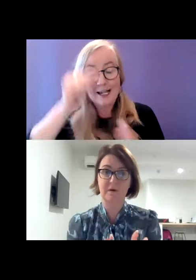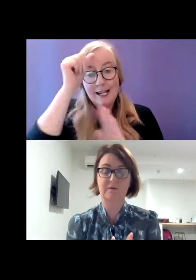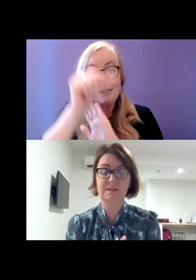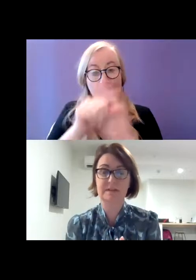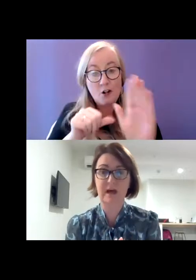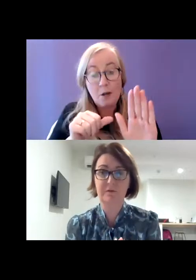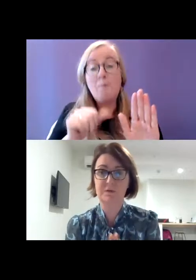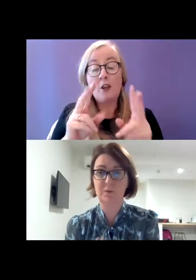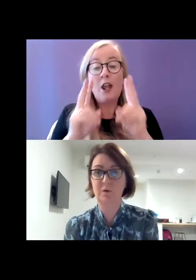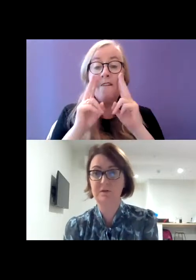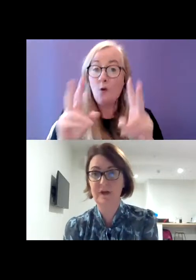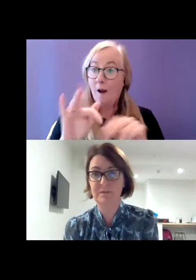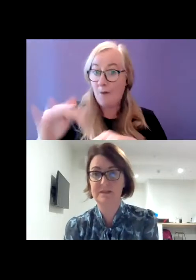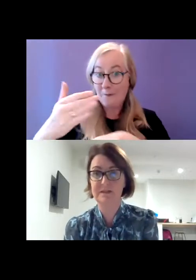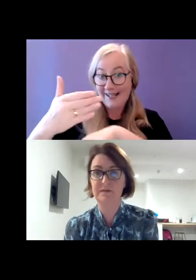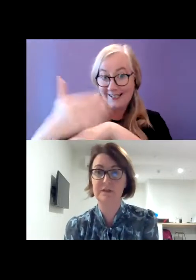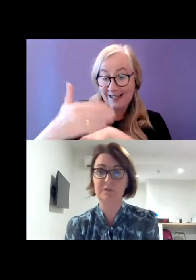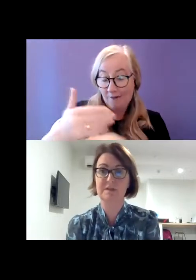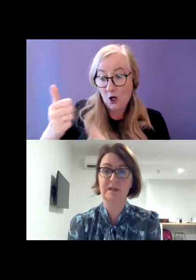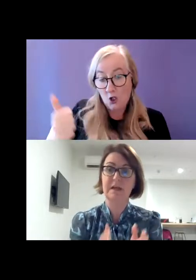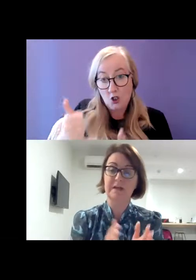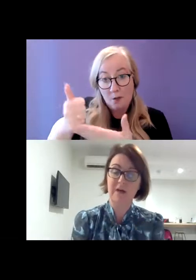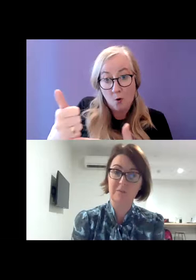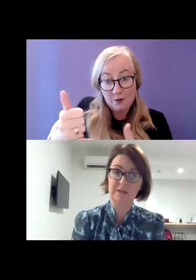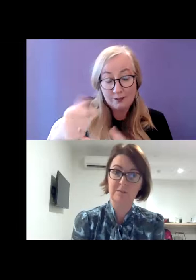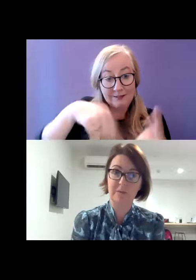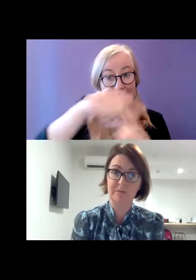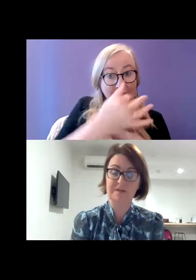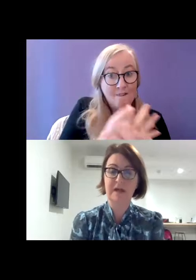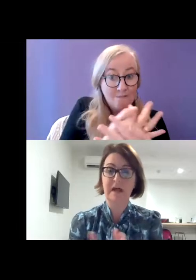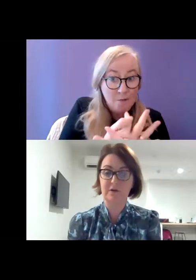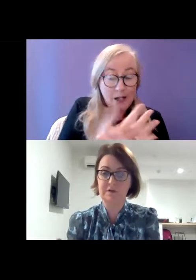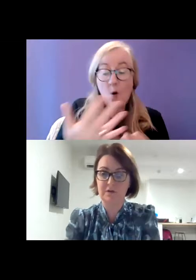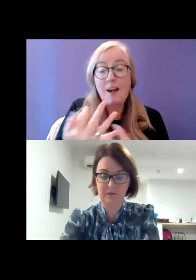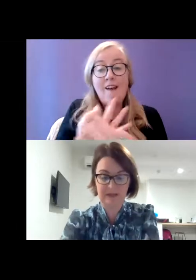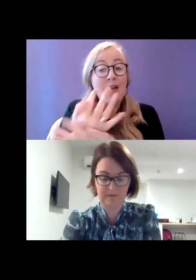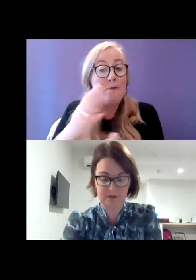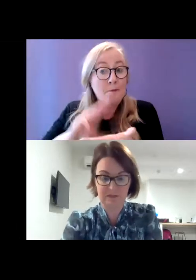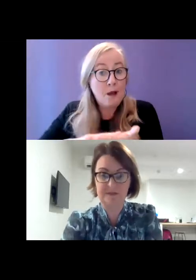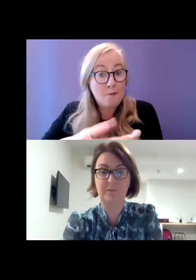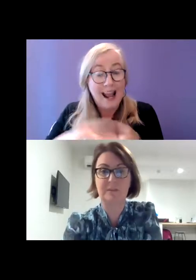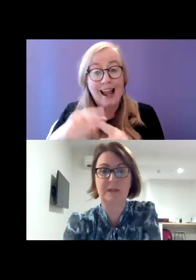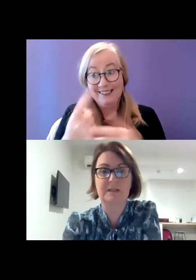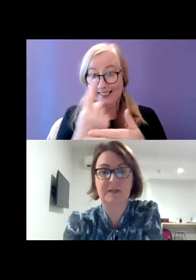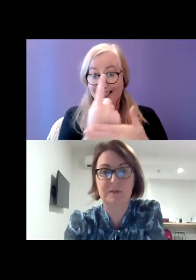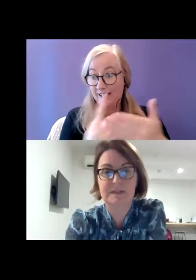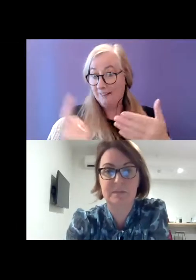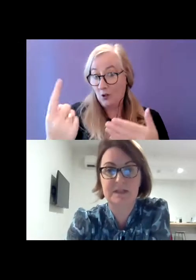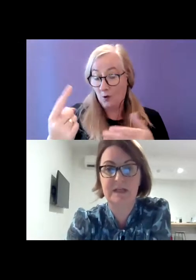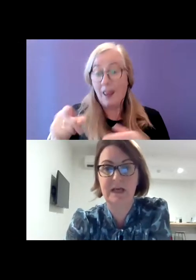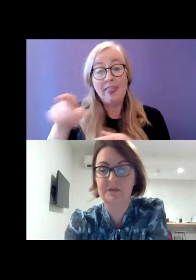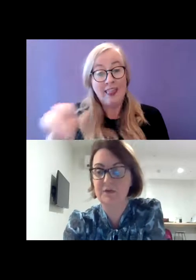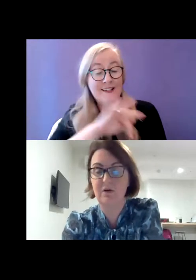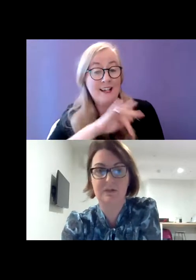perspective of staff who support families and individuals, the family members, and also individuals with intellectual